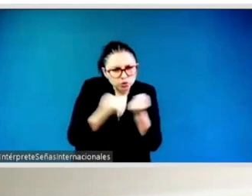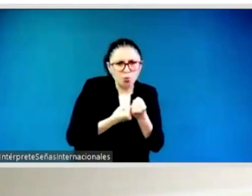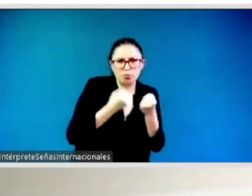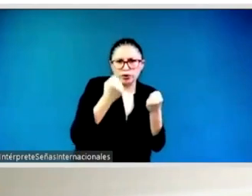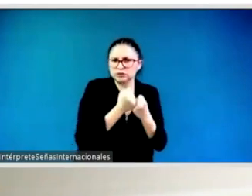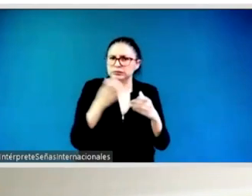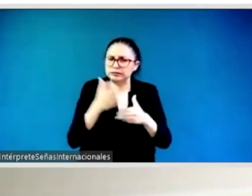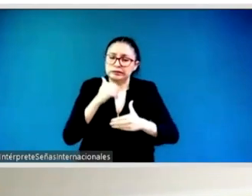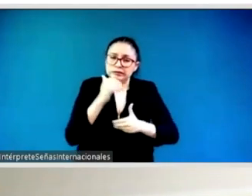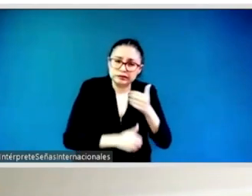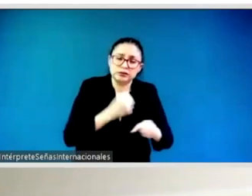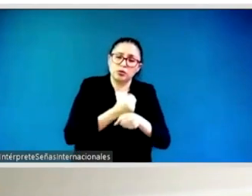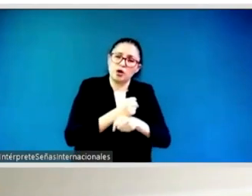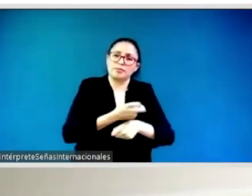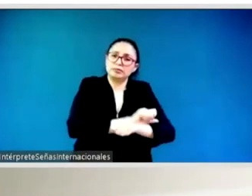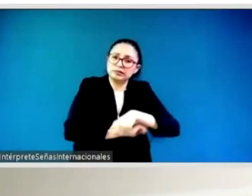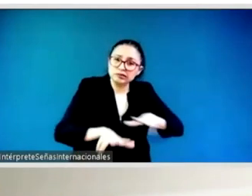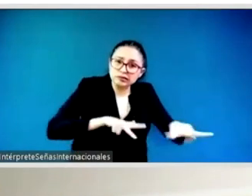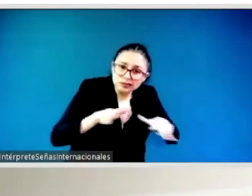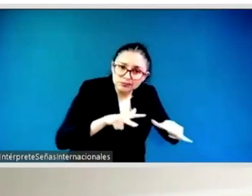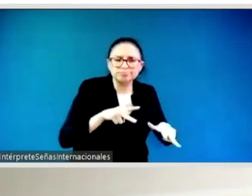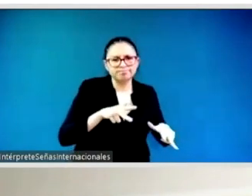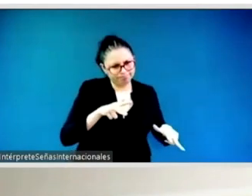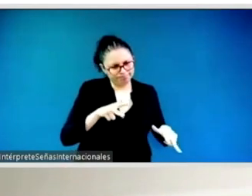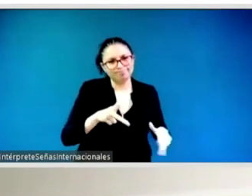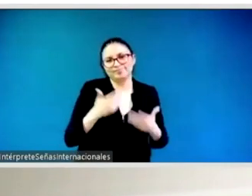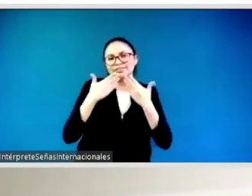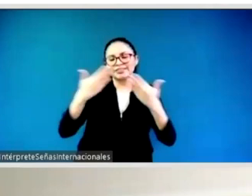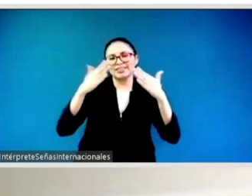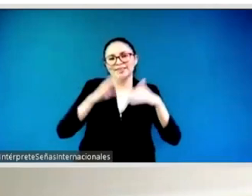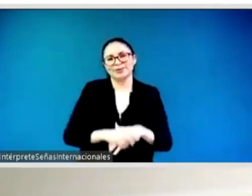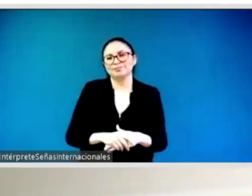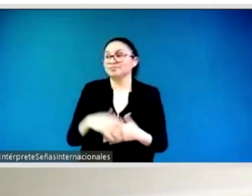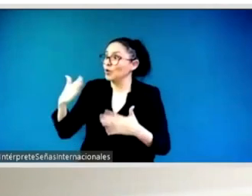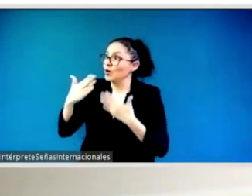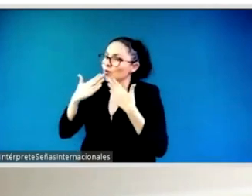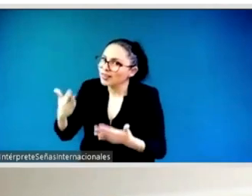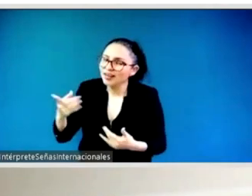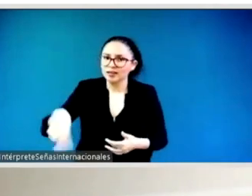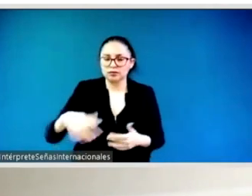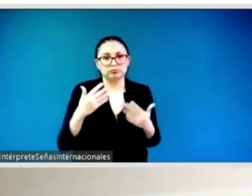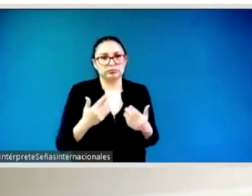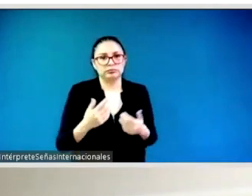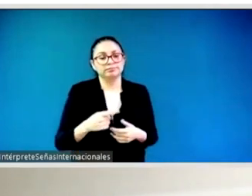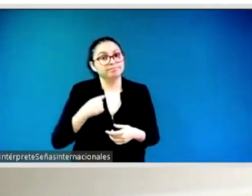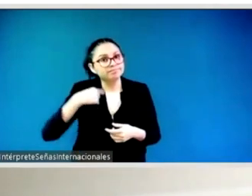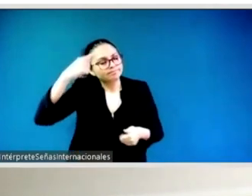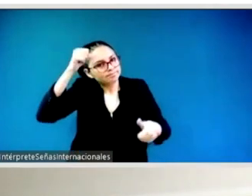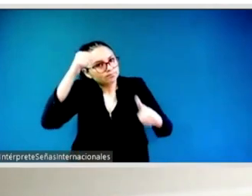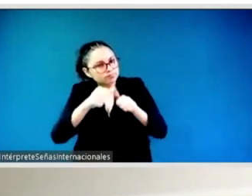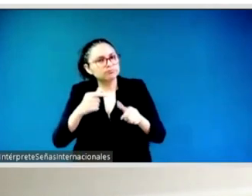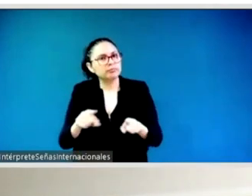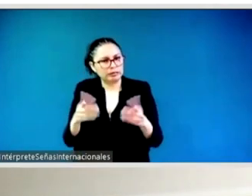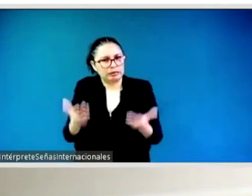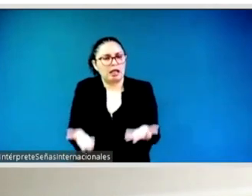to remind everyone there is also a session at the generation equality forum around integrated protection that i would really